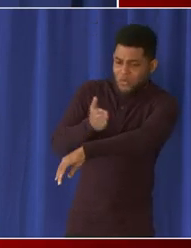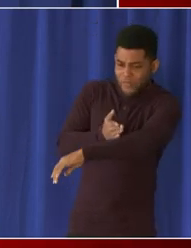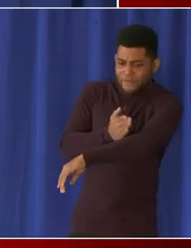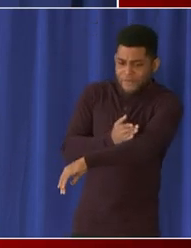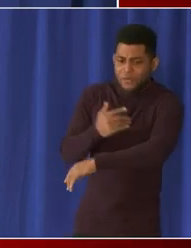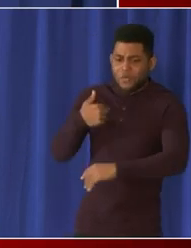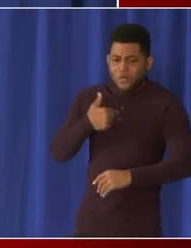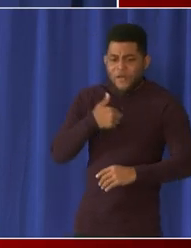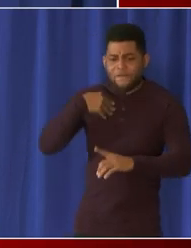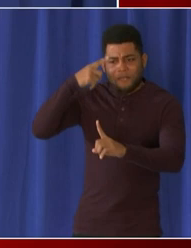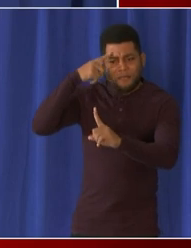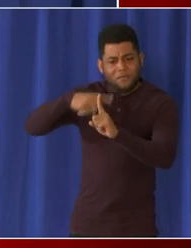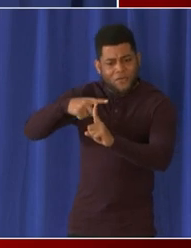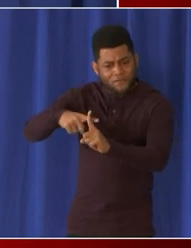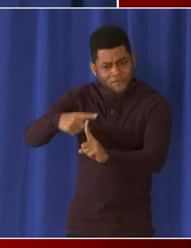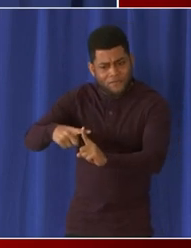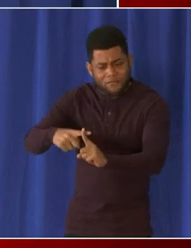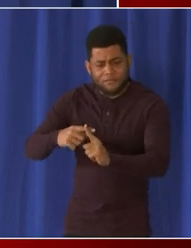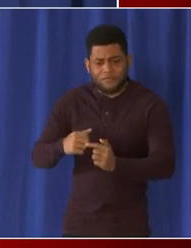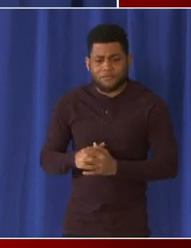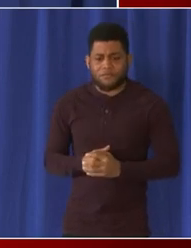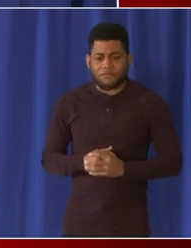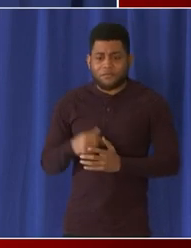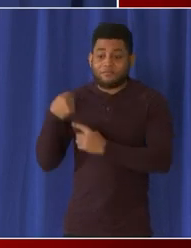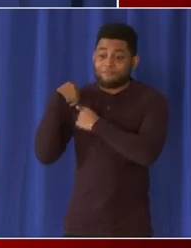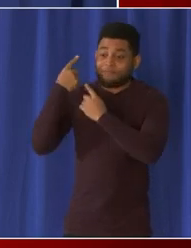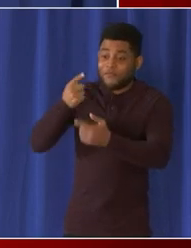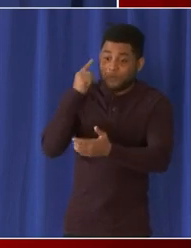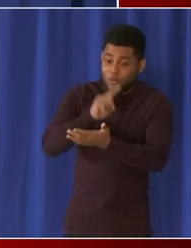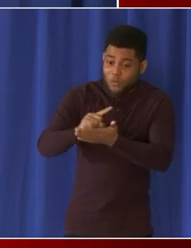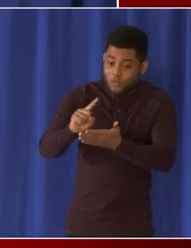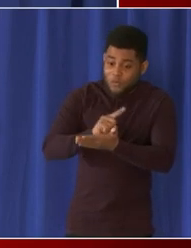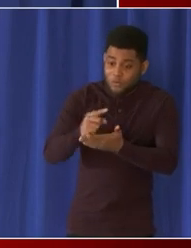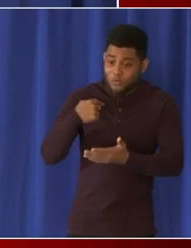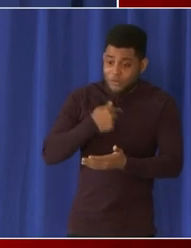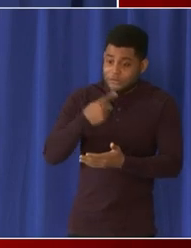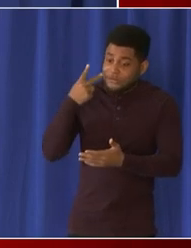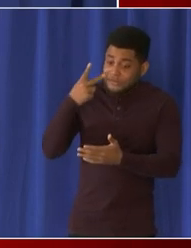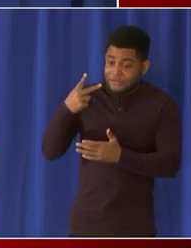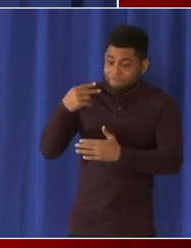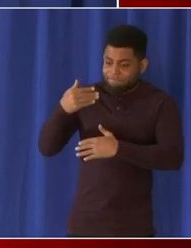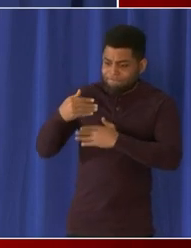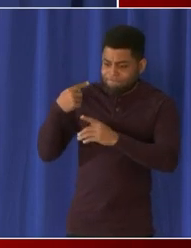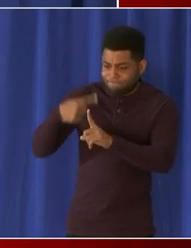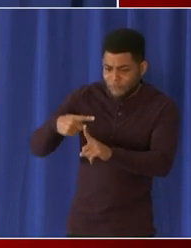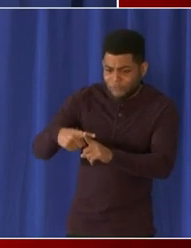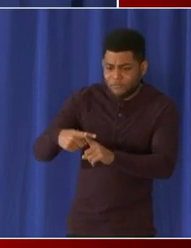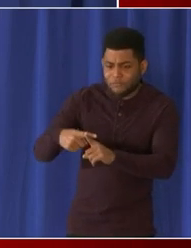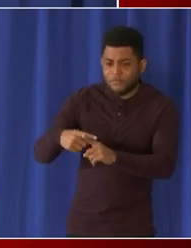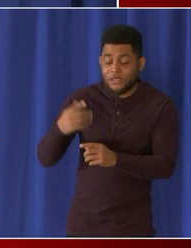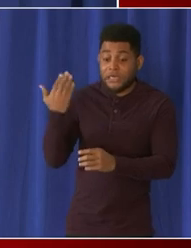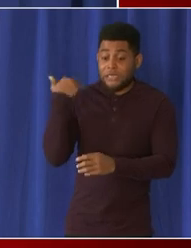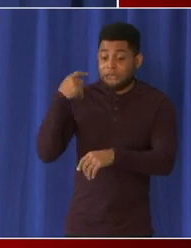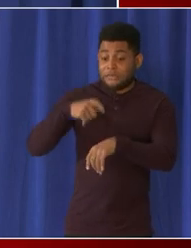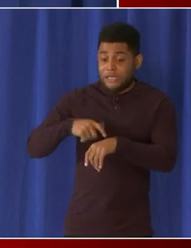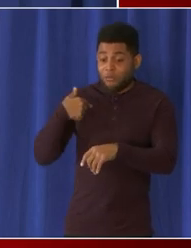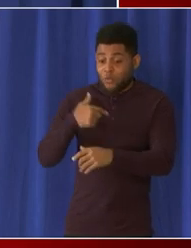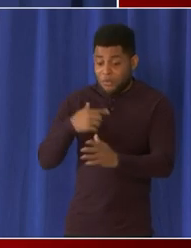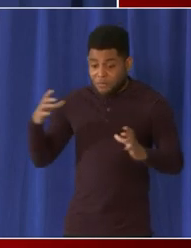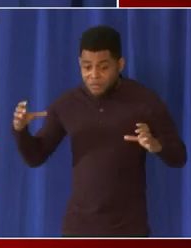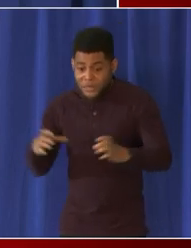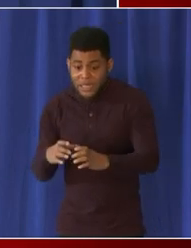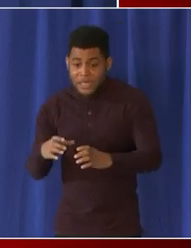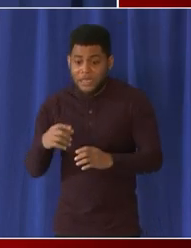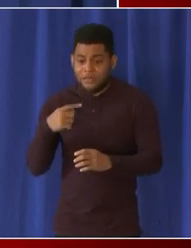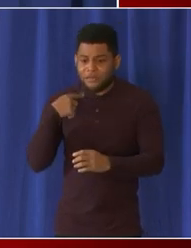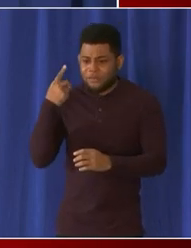we're optimistic about some of the data that we've seen over the past seven days or so so well last time we were here it was like over 2 000 wasn't it correct and so now it's